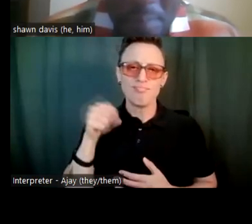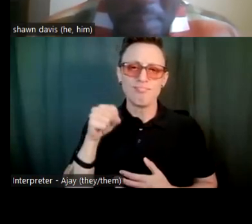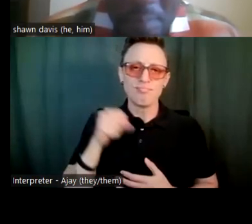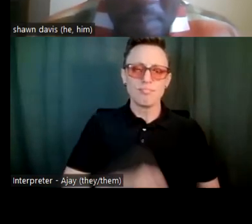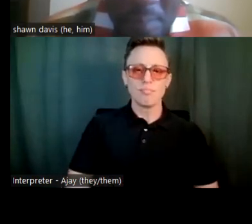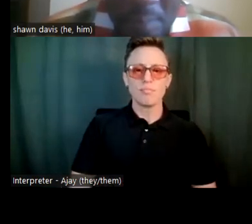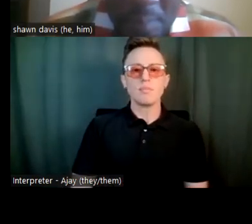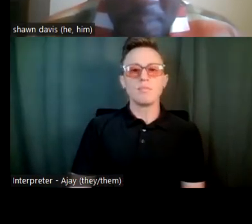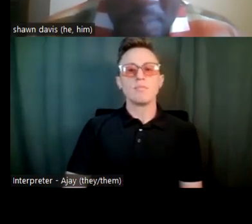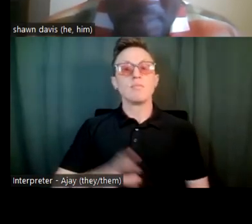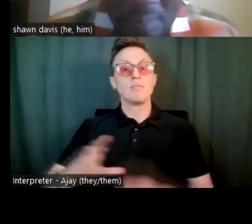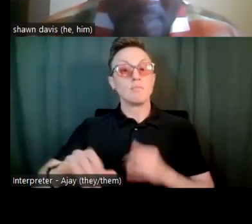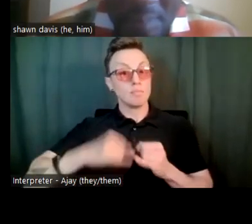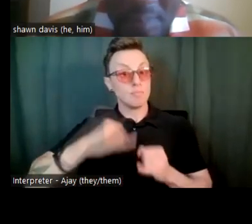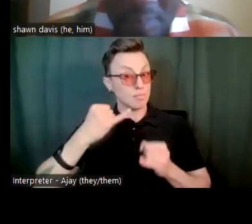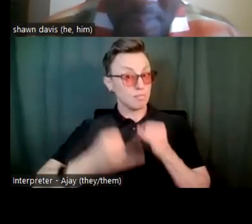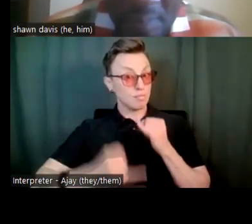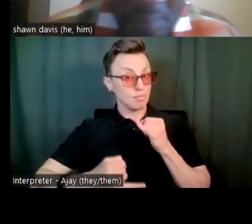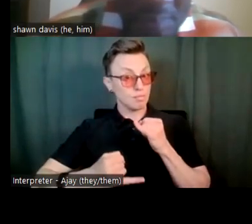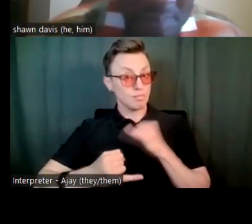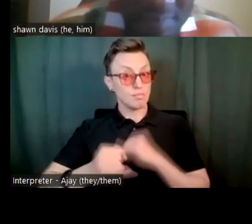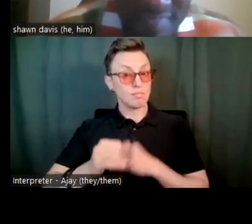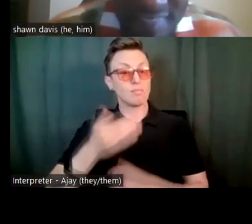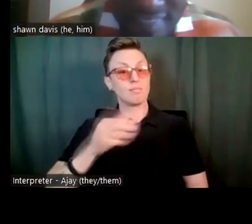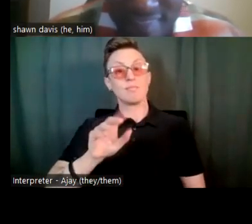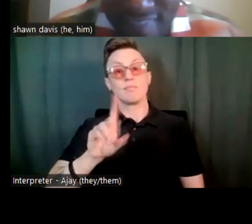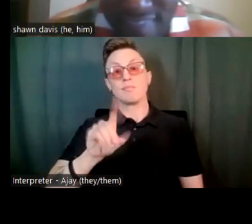And last but not least, Miss Danielle.